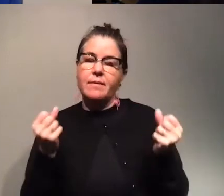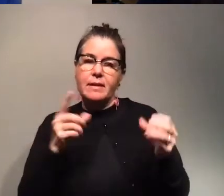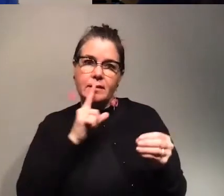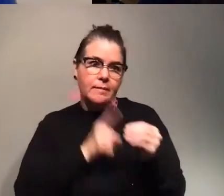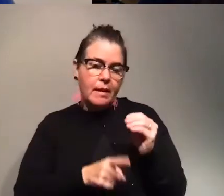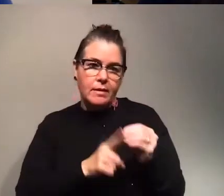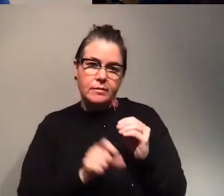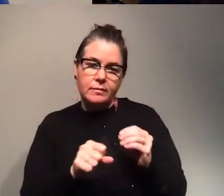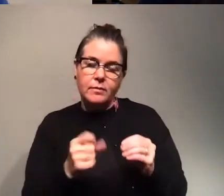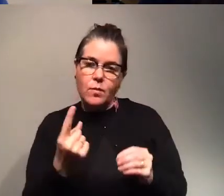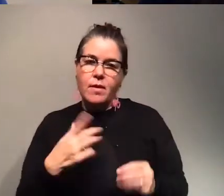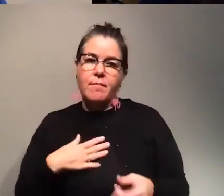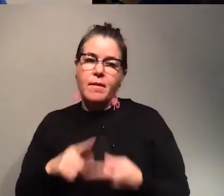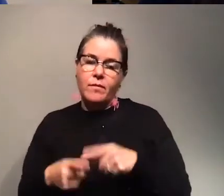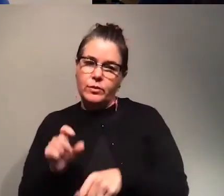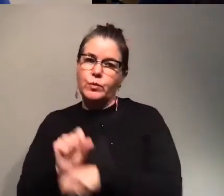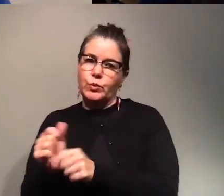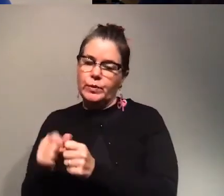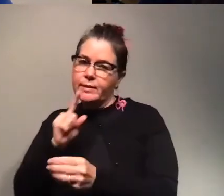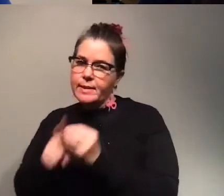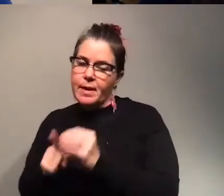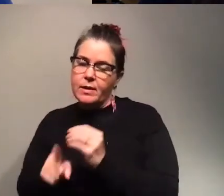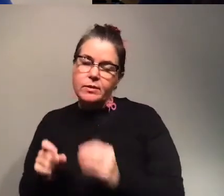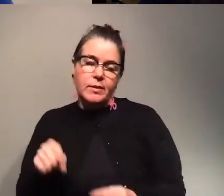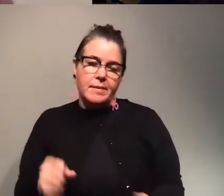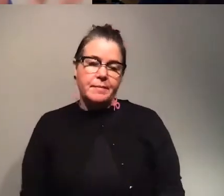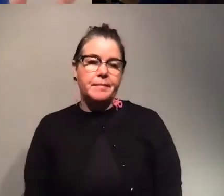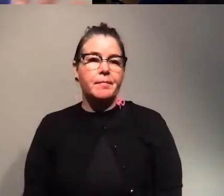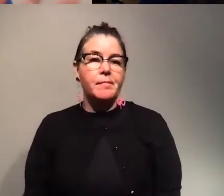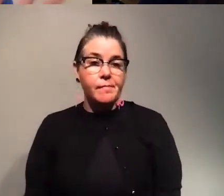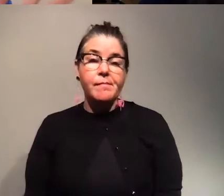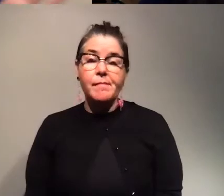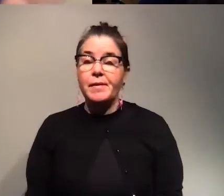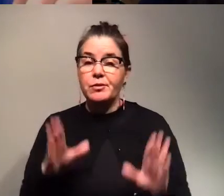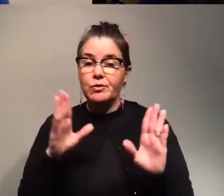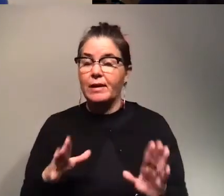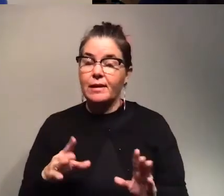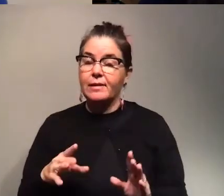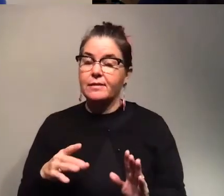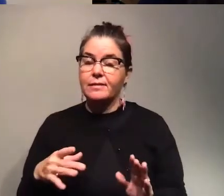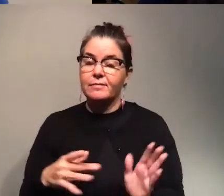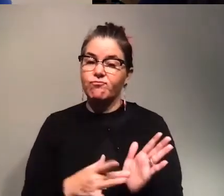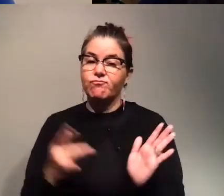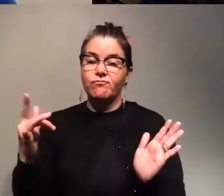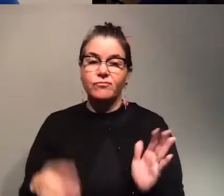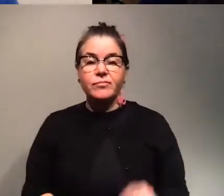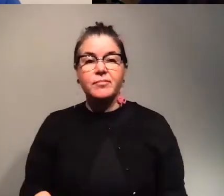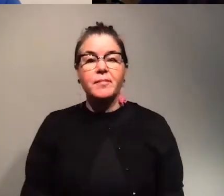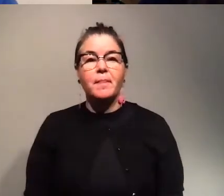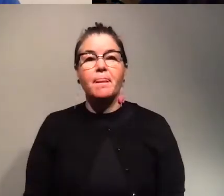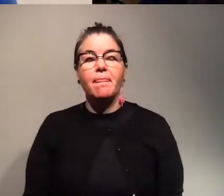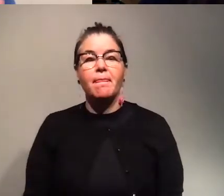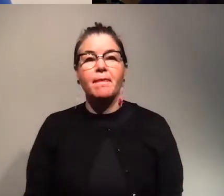one of my friends worked with them and yeah so it is great we we really love to